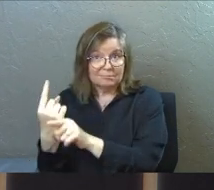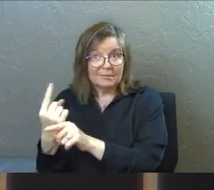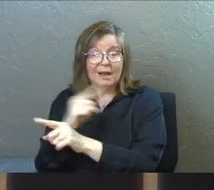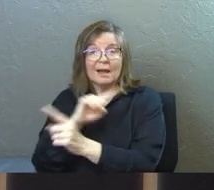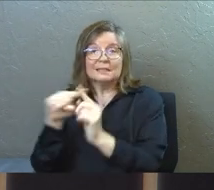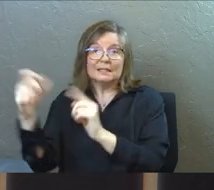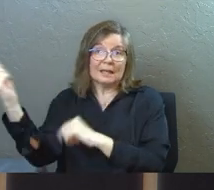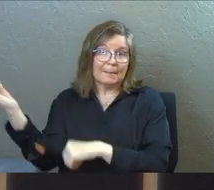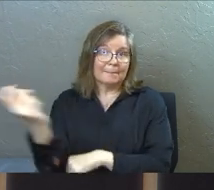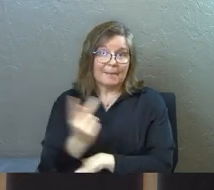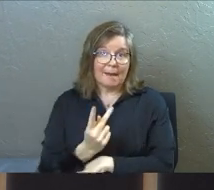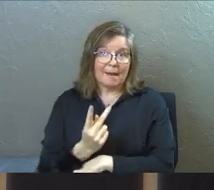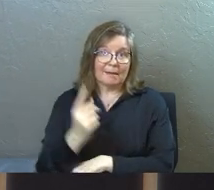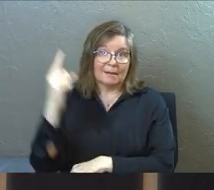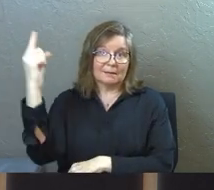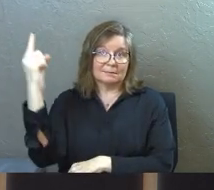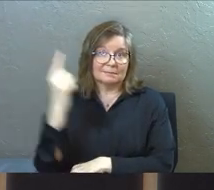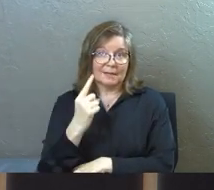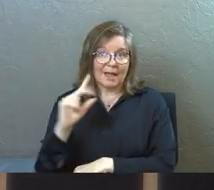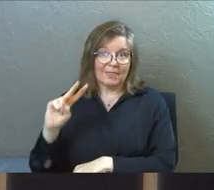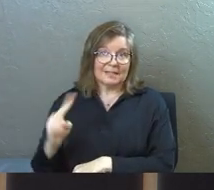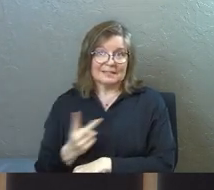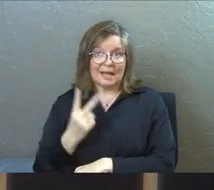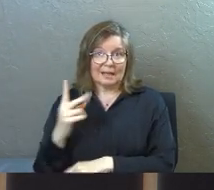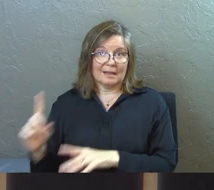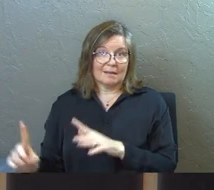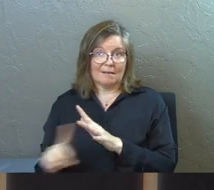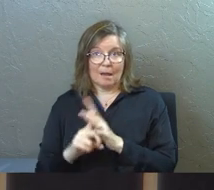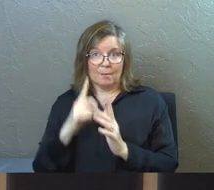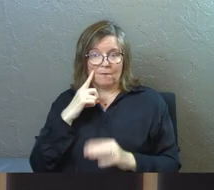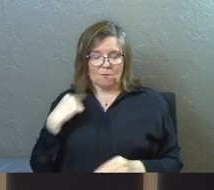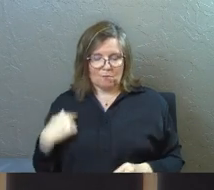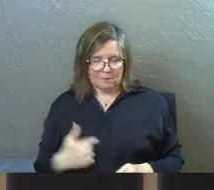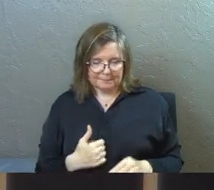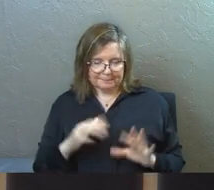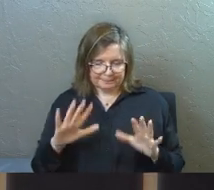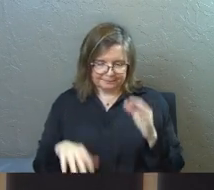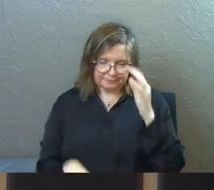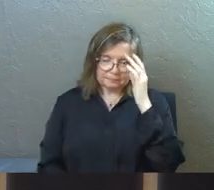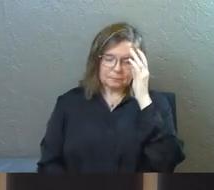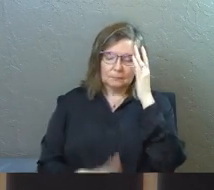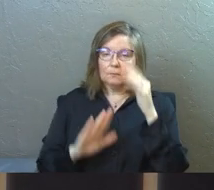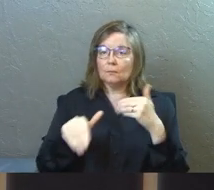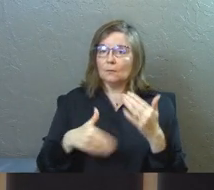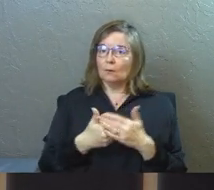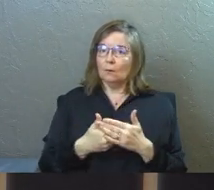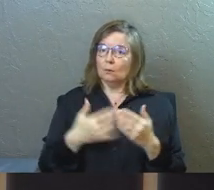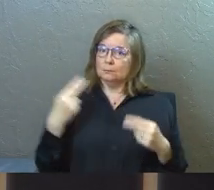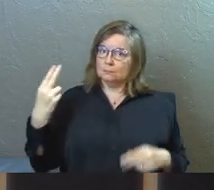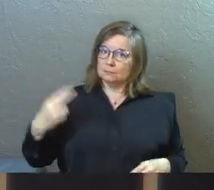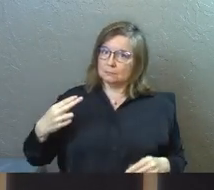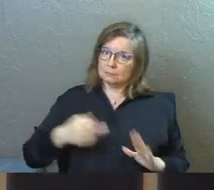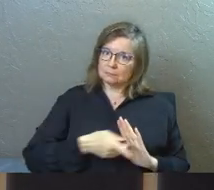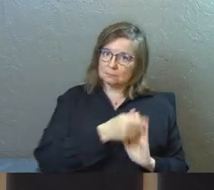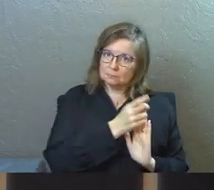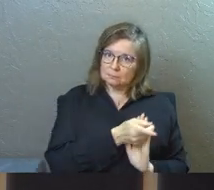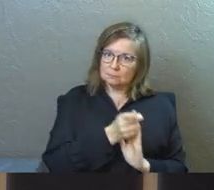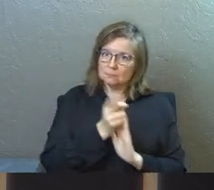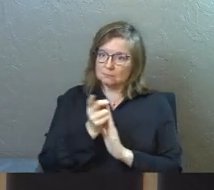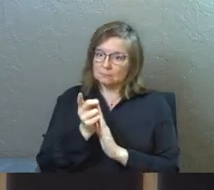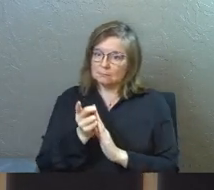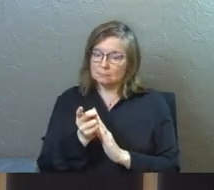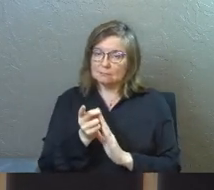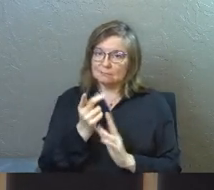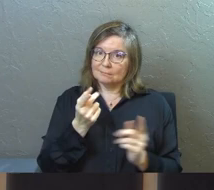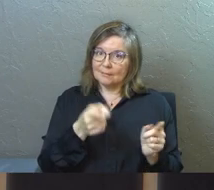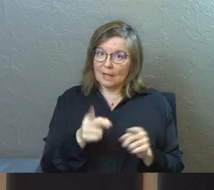Until he comes back again in the second coming for us. And so all of that stuff, all those historical moments are kind